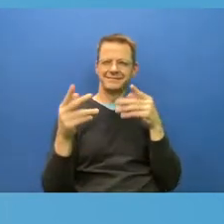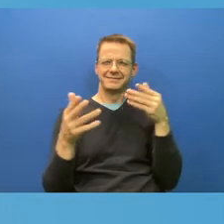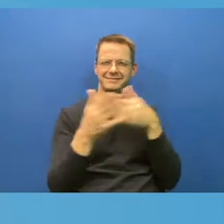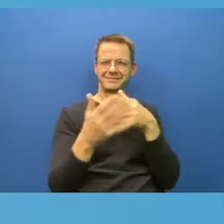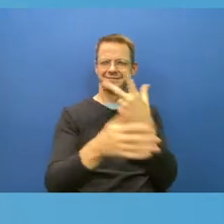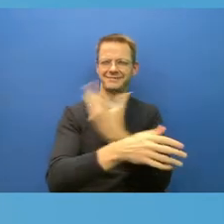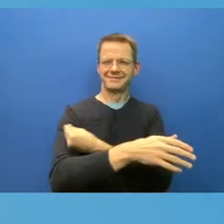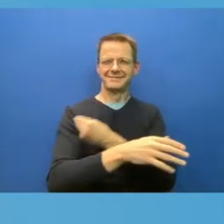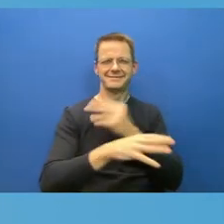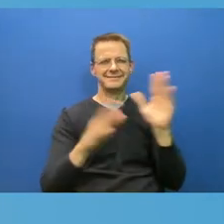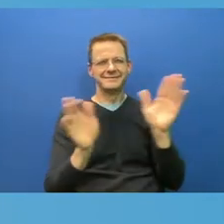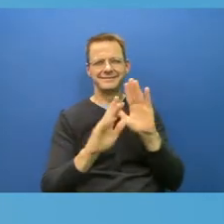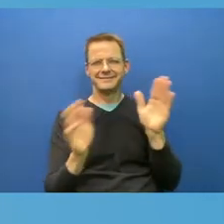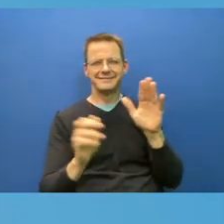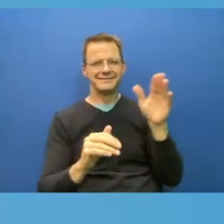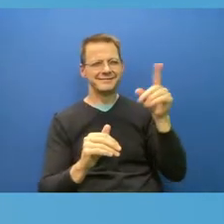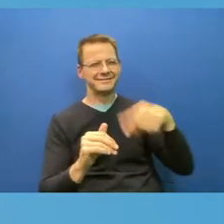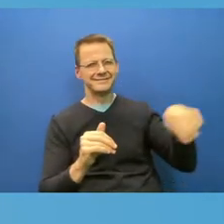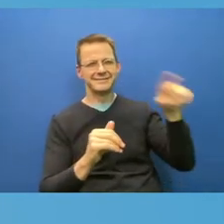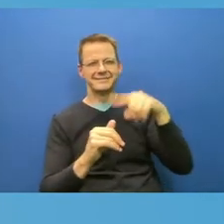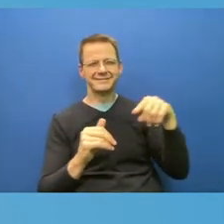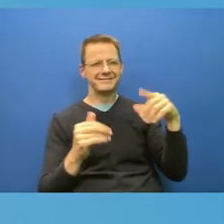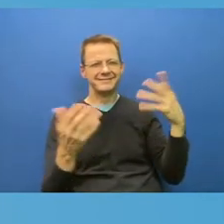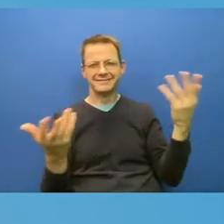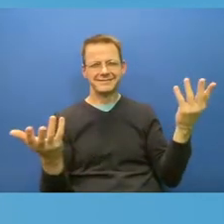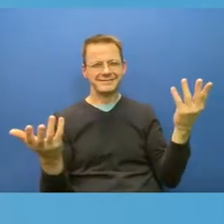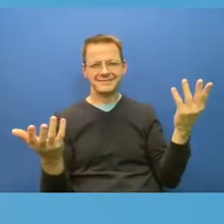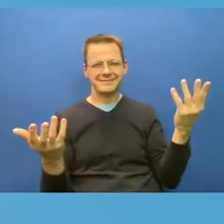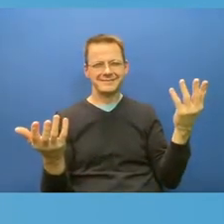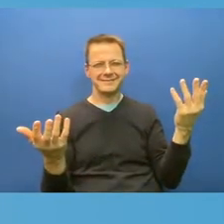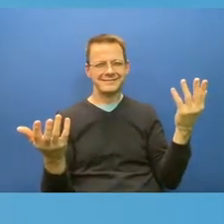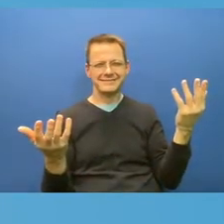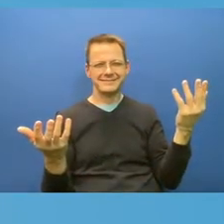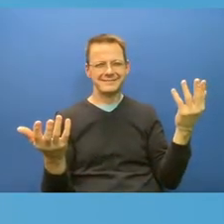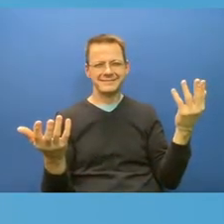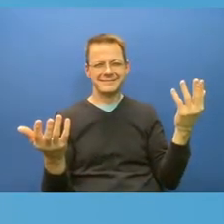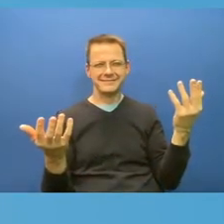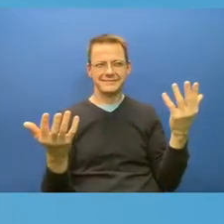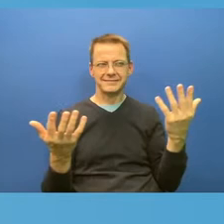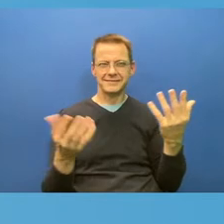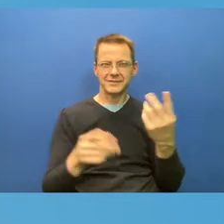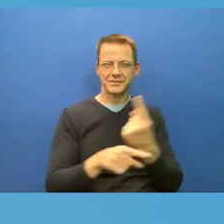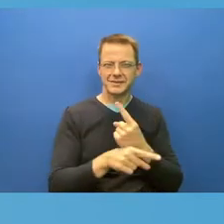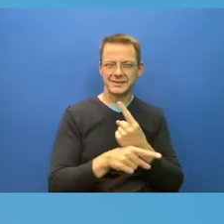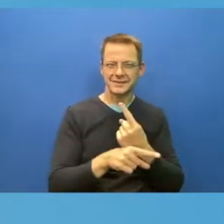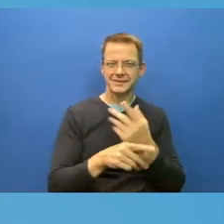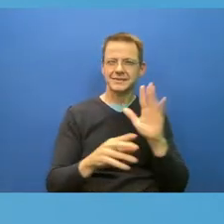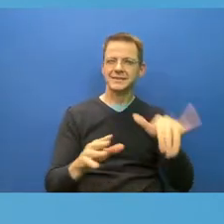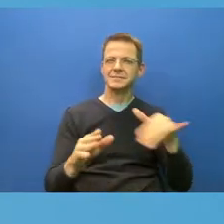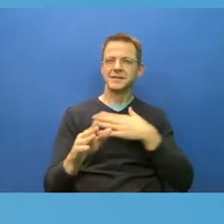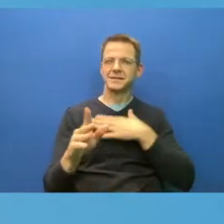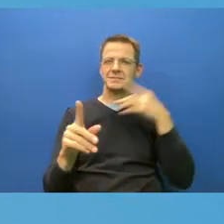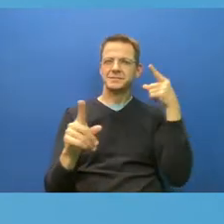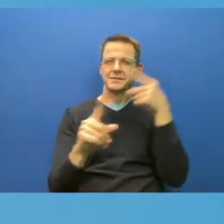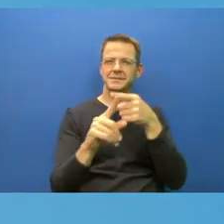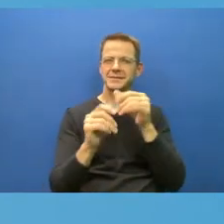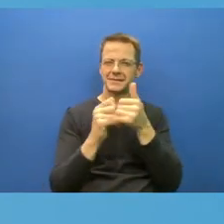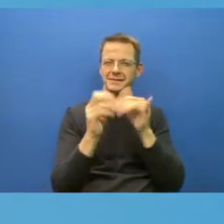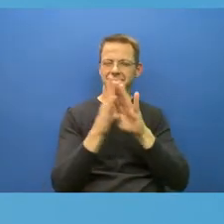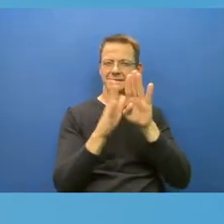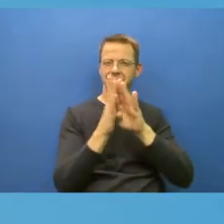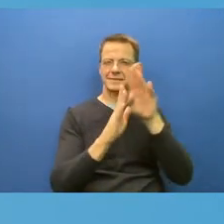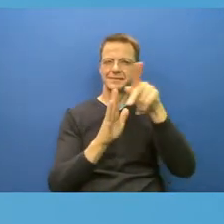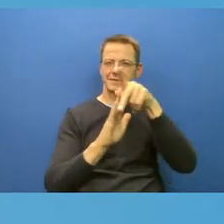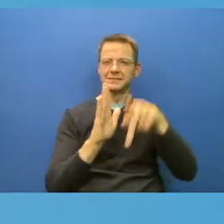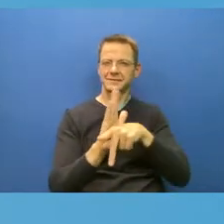so again, it boils down to how we develop policies. And and clearly, these policies were made for for political reasons.